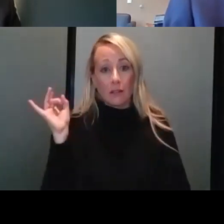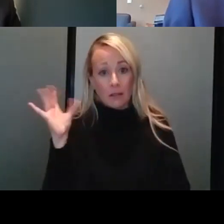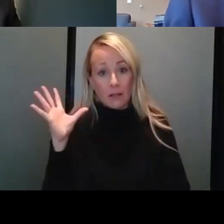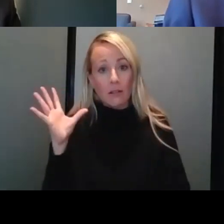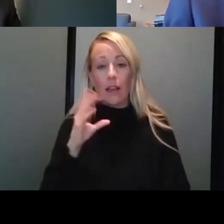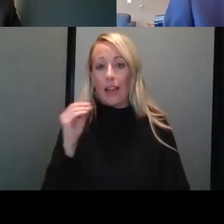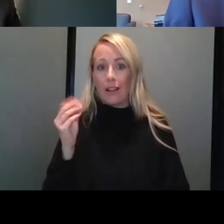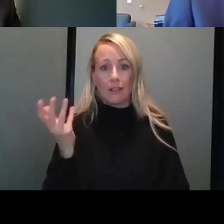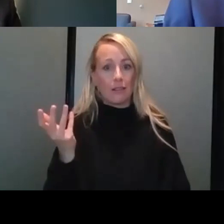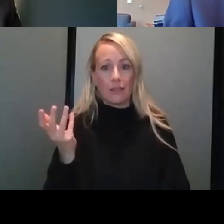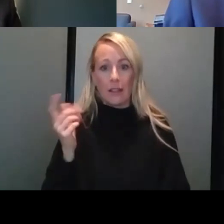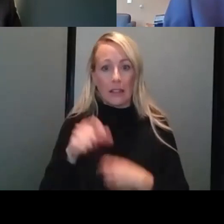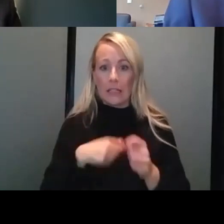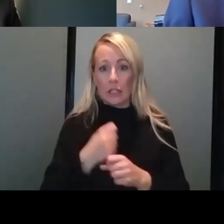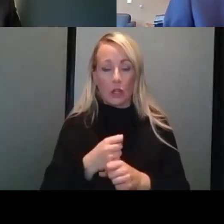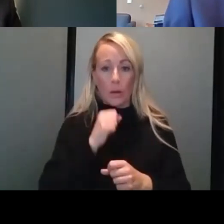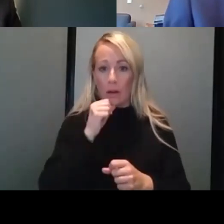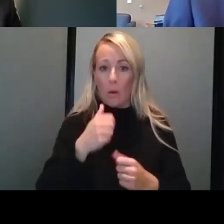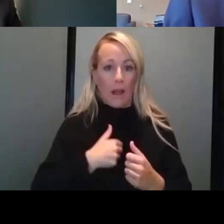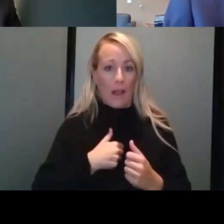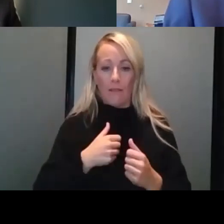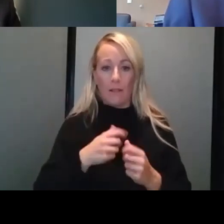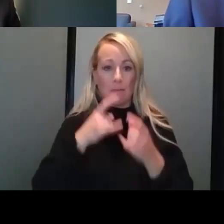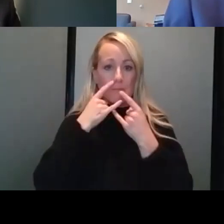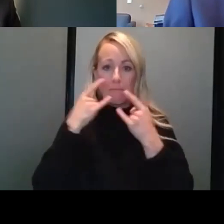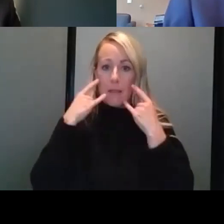and we don't this year have mask mandates in the Iowa schools.